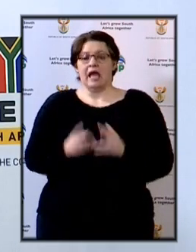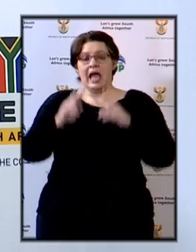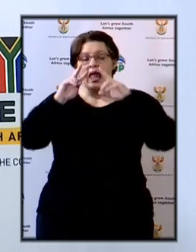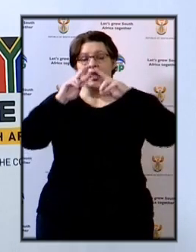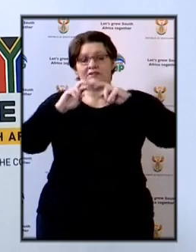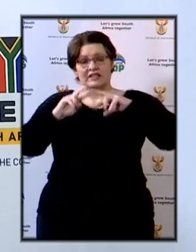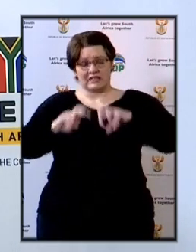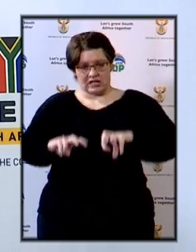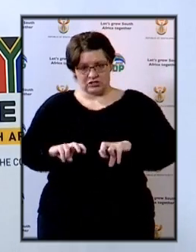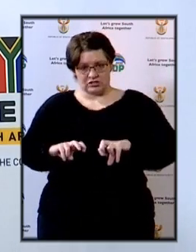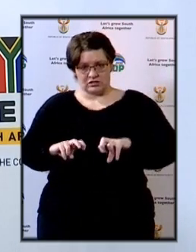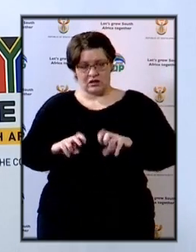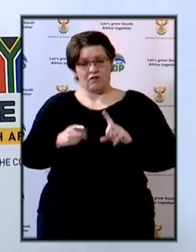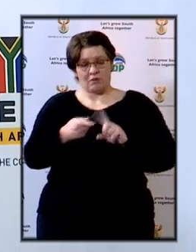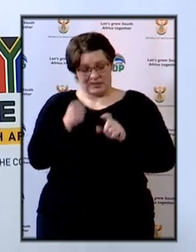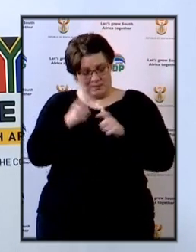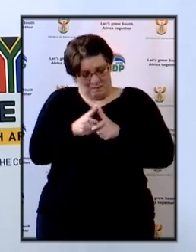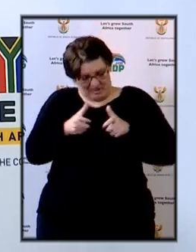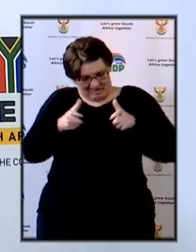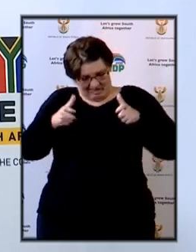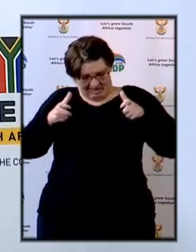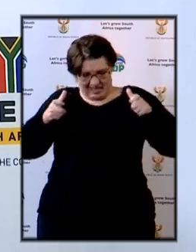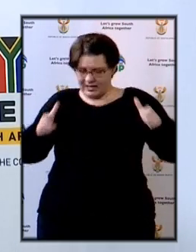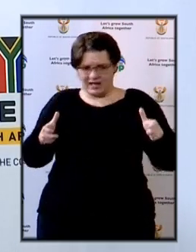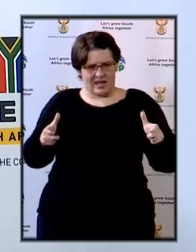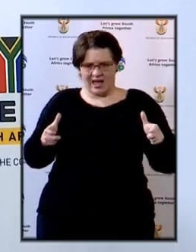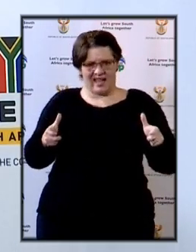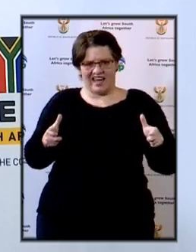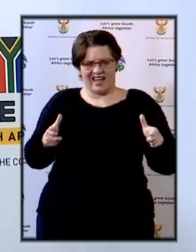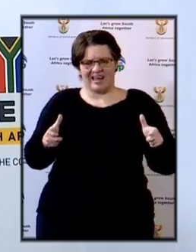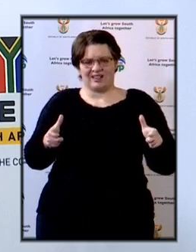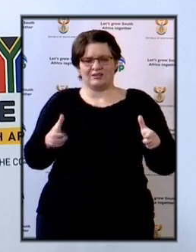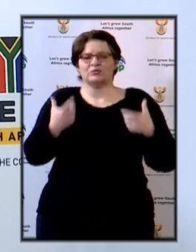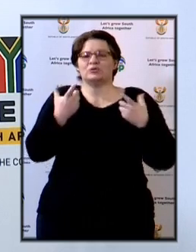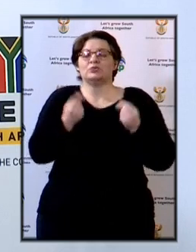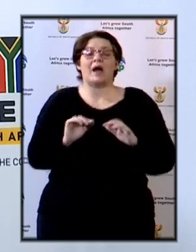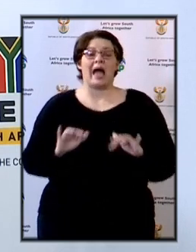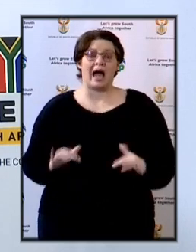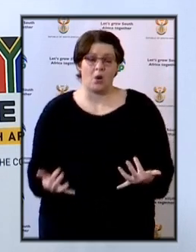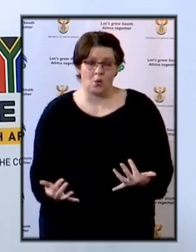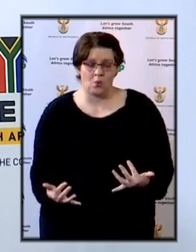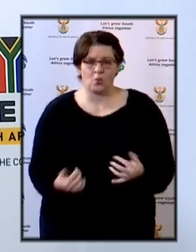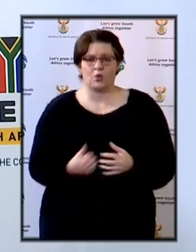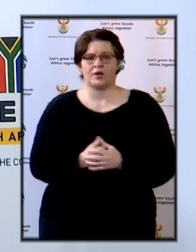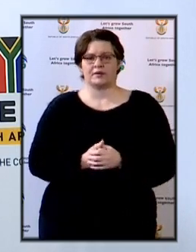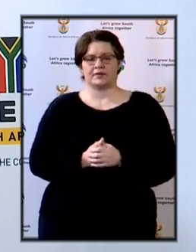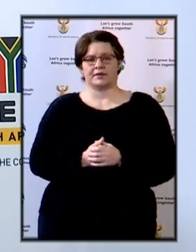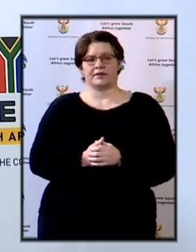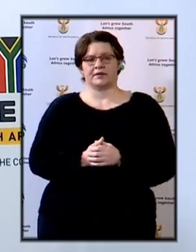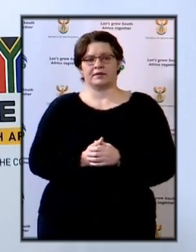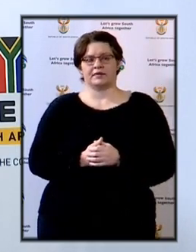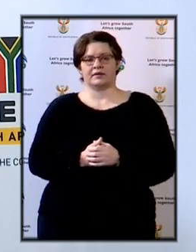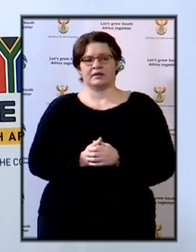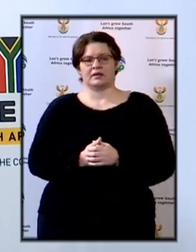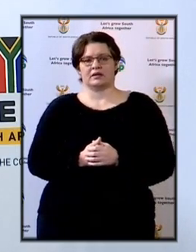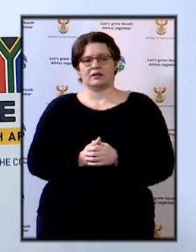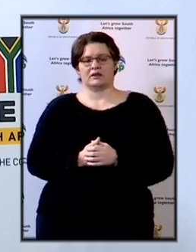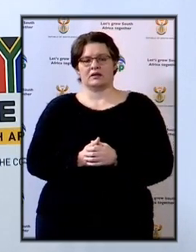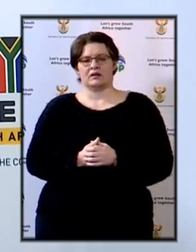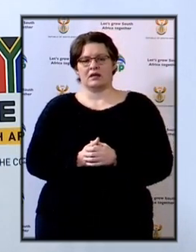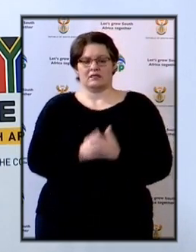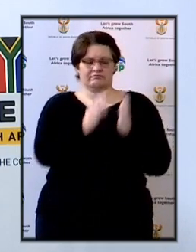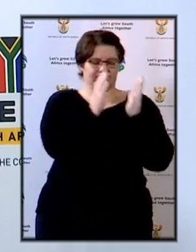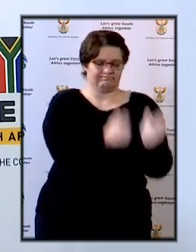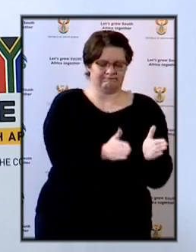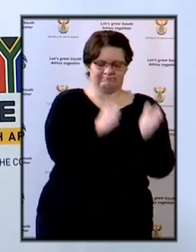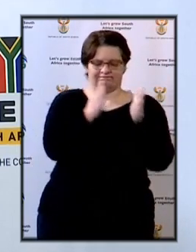The investigation of this magnitude is usually conducted by way of dealing with